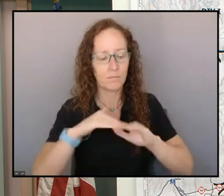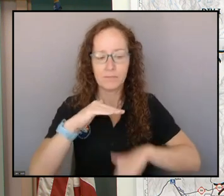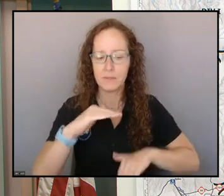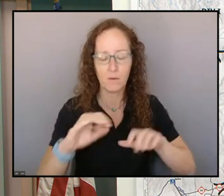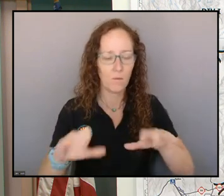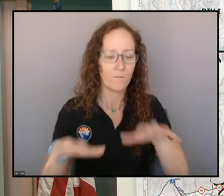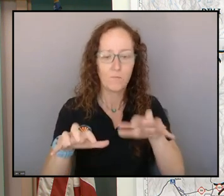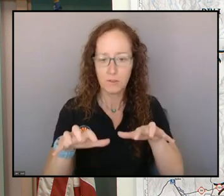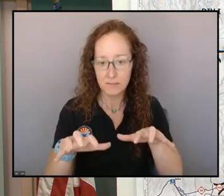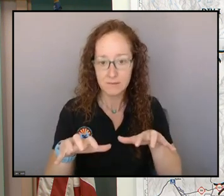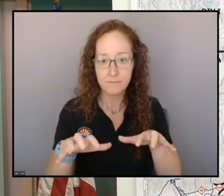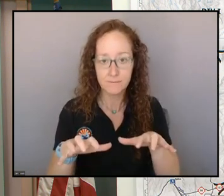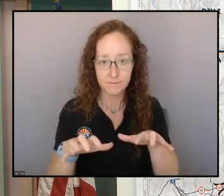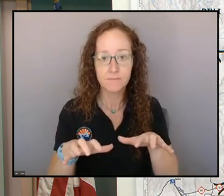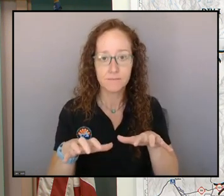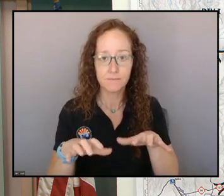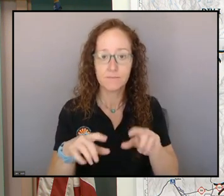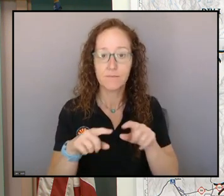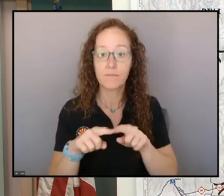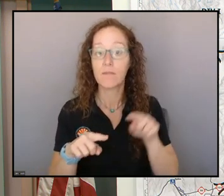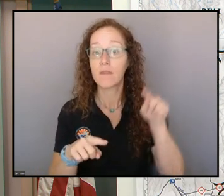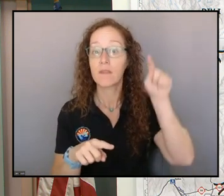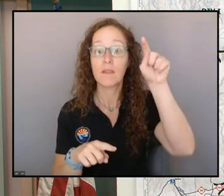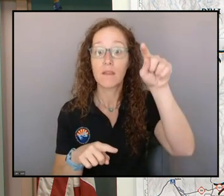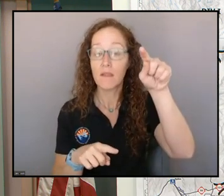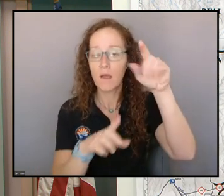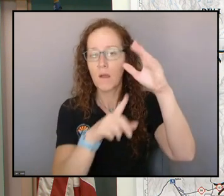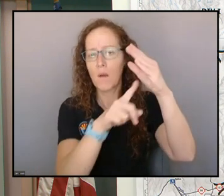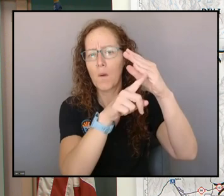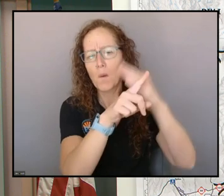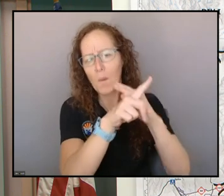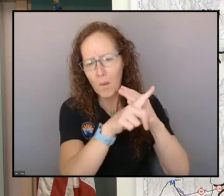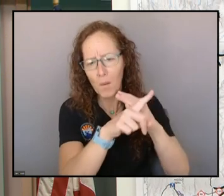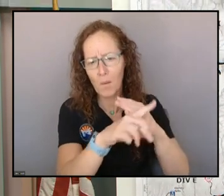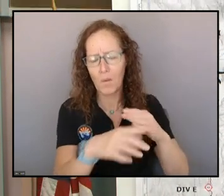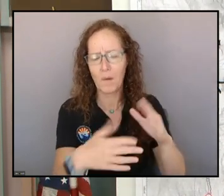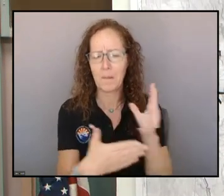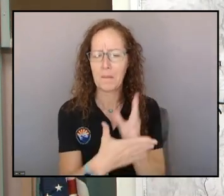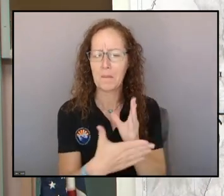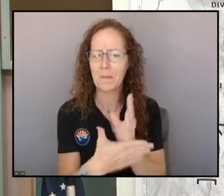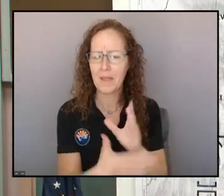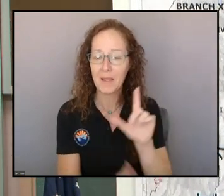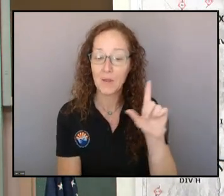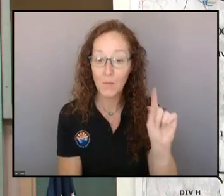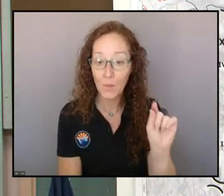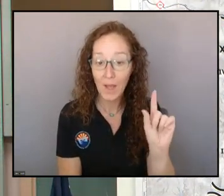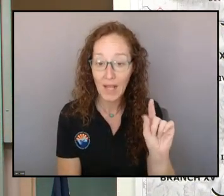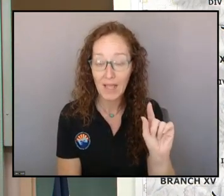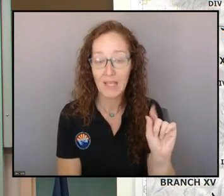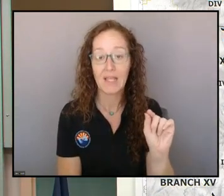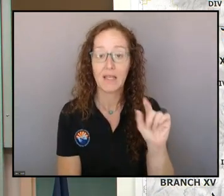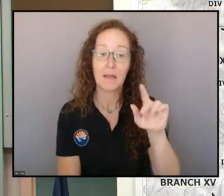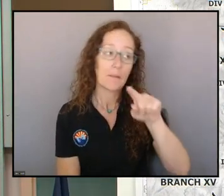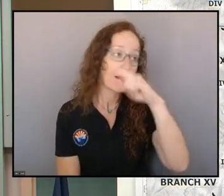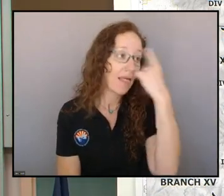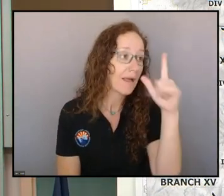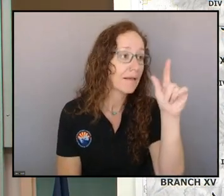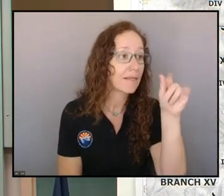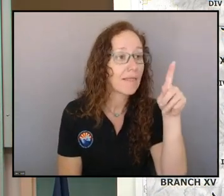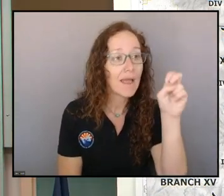the, or down, excuse me, into the mid-20s as you get a little bit closer into the Black Lake Chaconne area